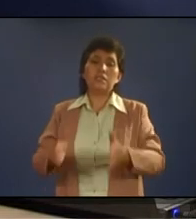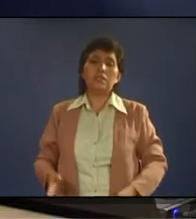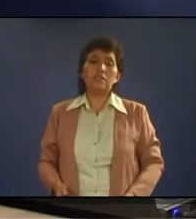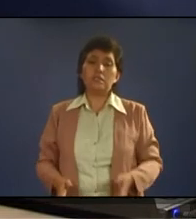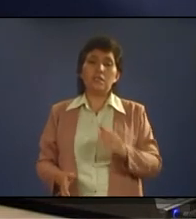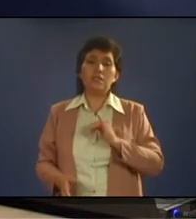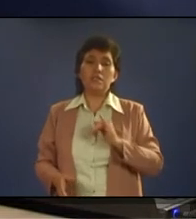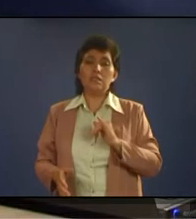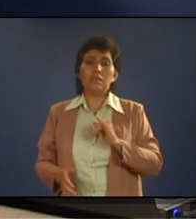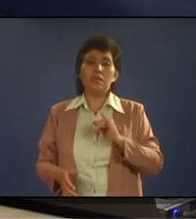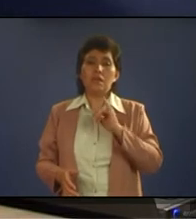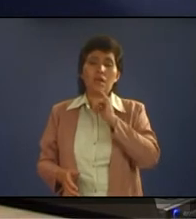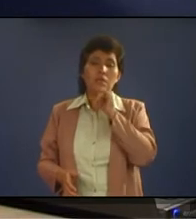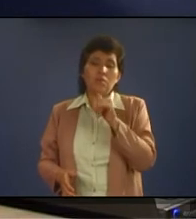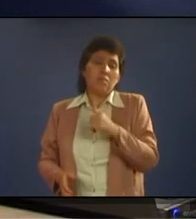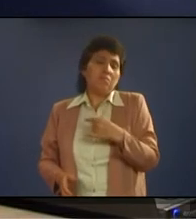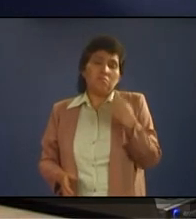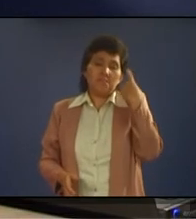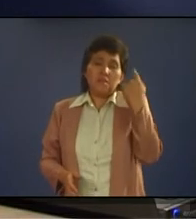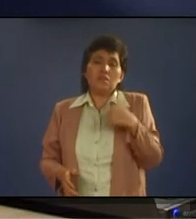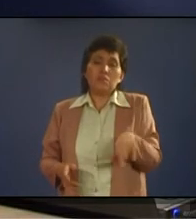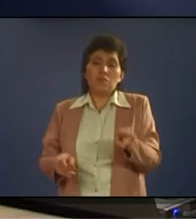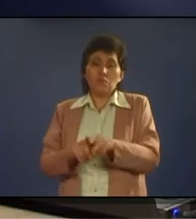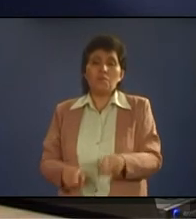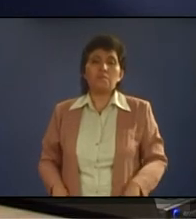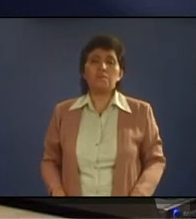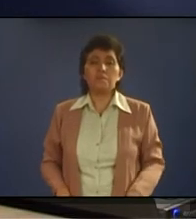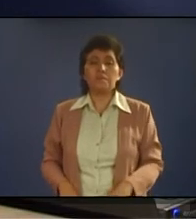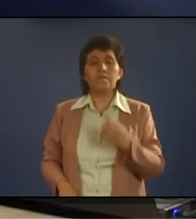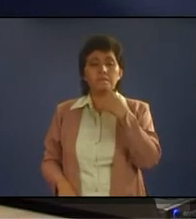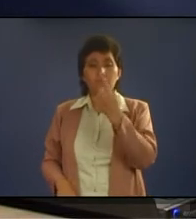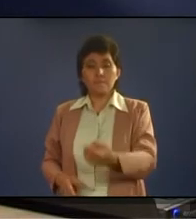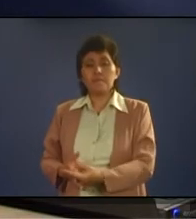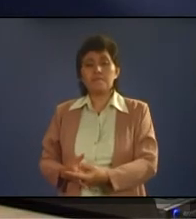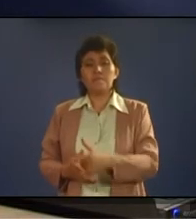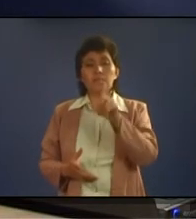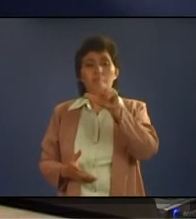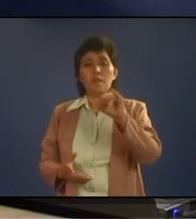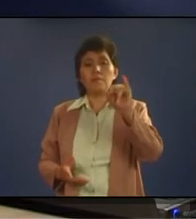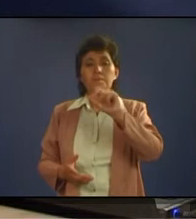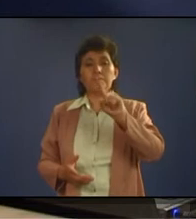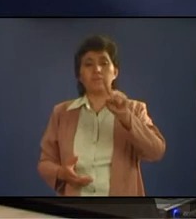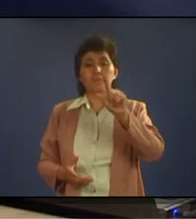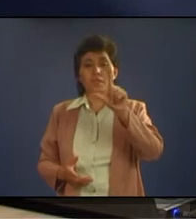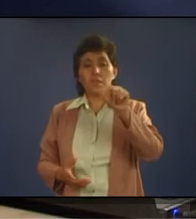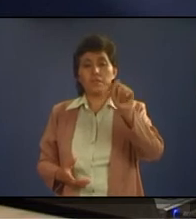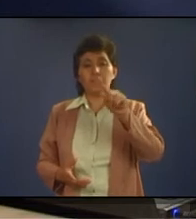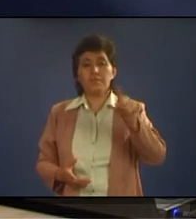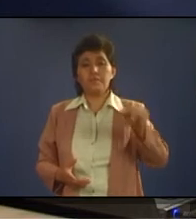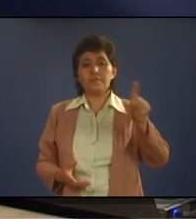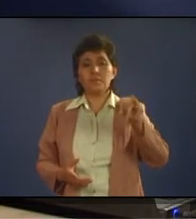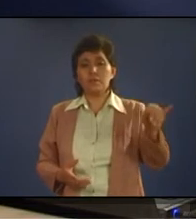think so now they say that a laser fair leadership this kind of leader they avoid responsibility